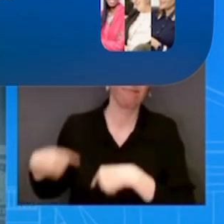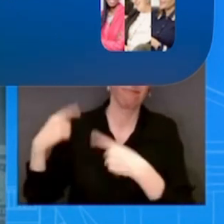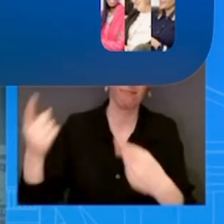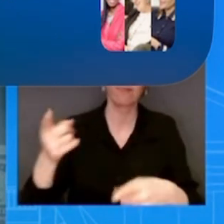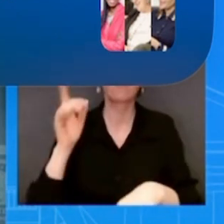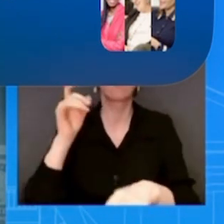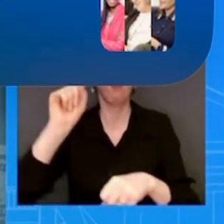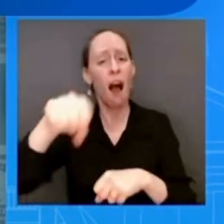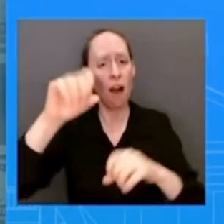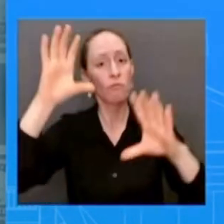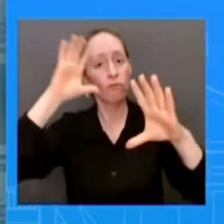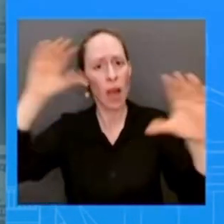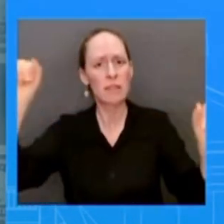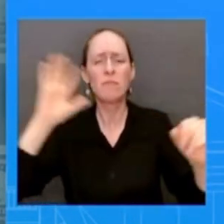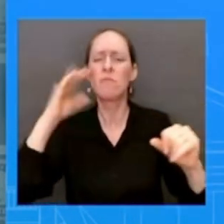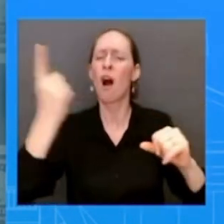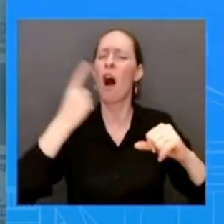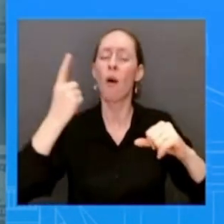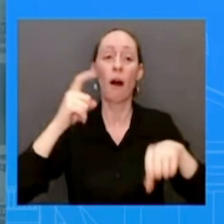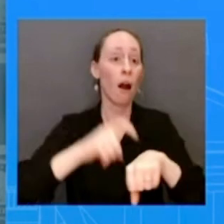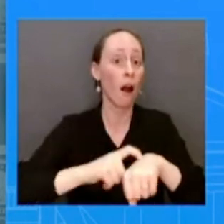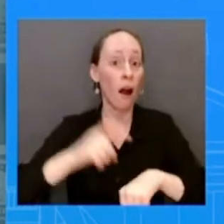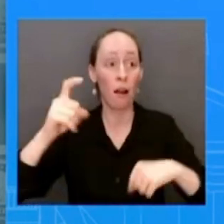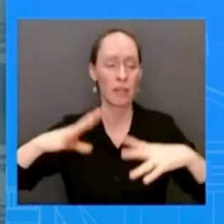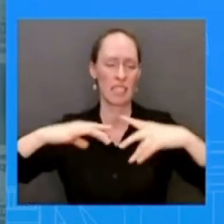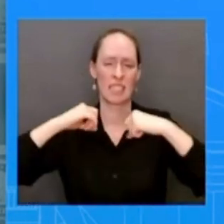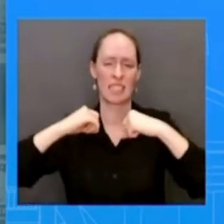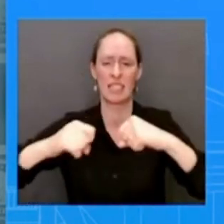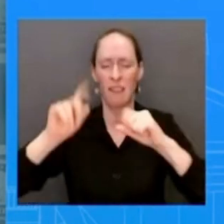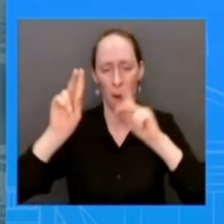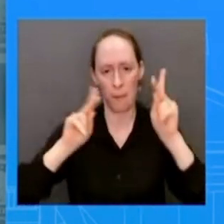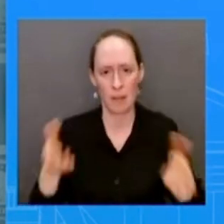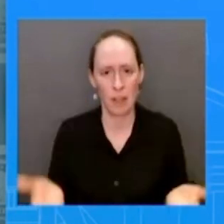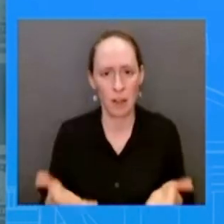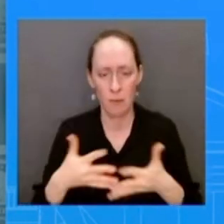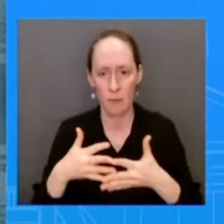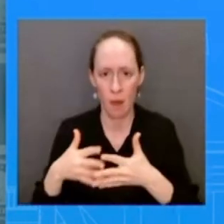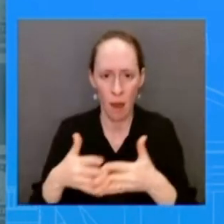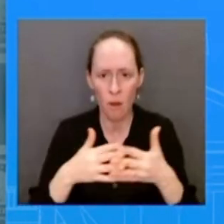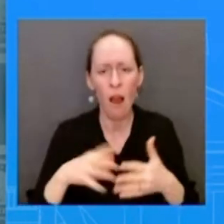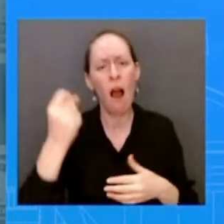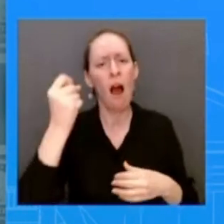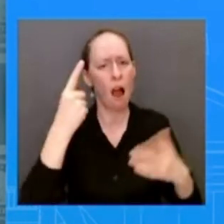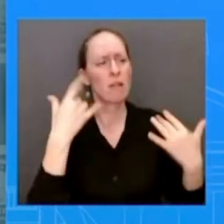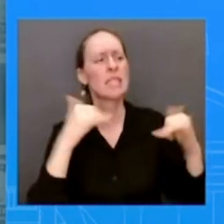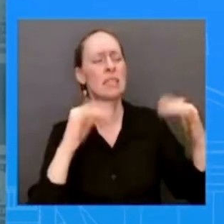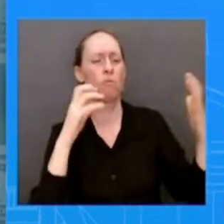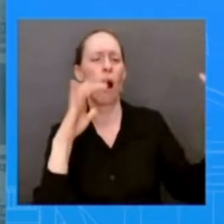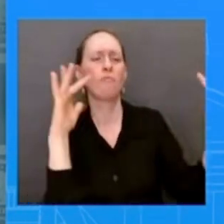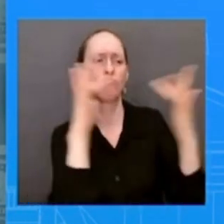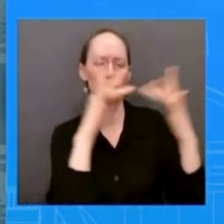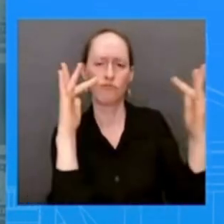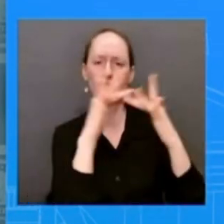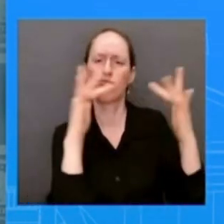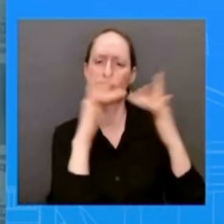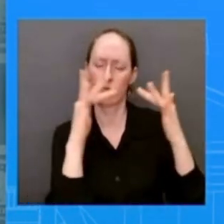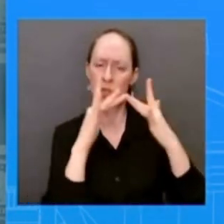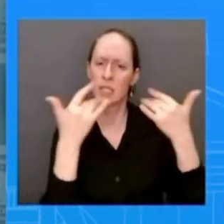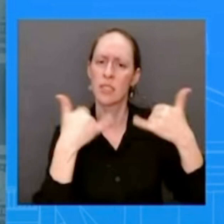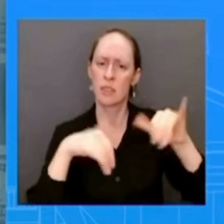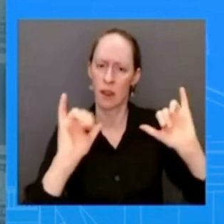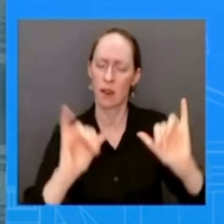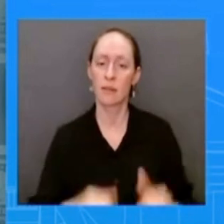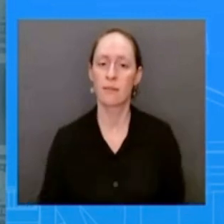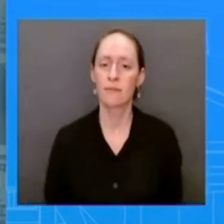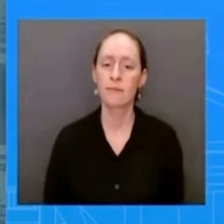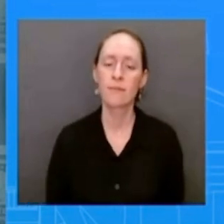we need to keep open lines of communication and we will manage this consequential we see this as a consequential relationship that we will we will continue